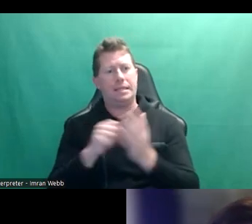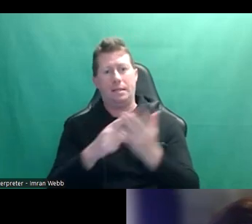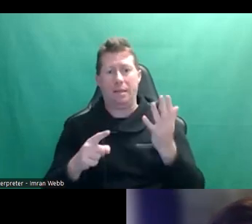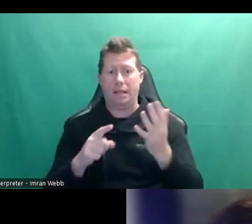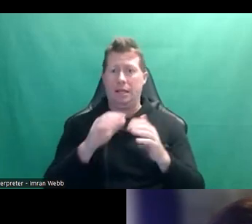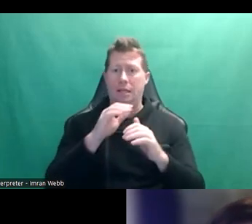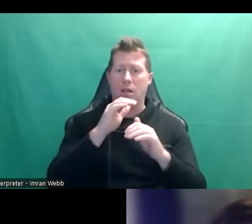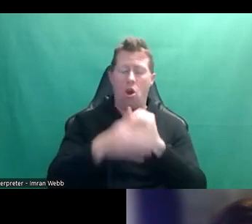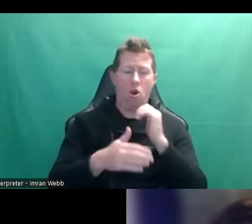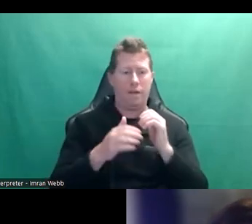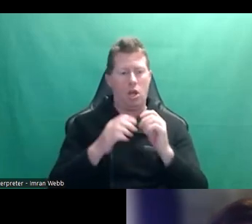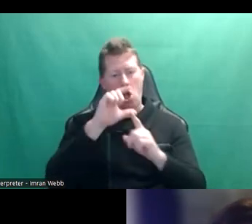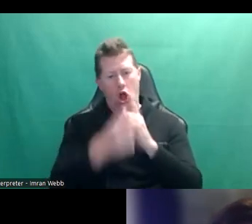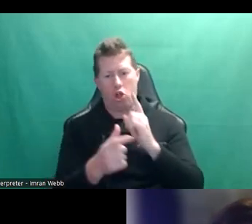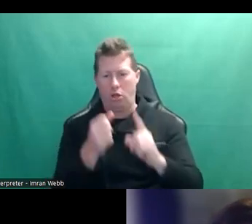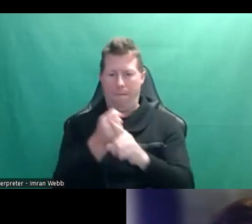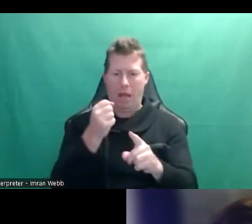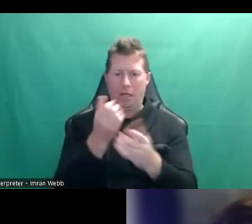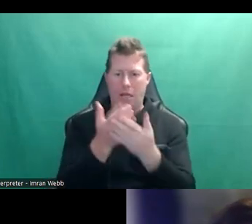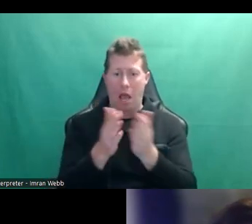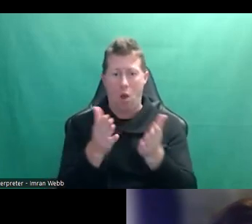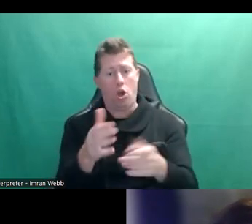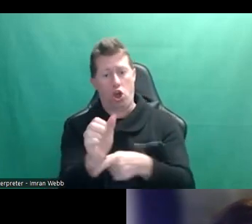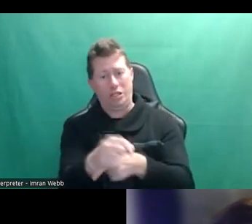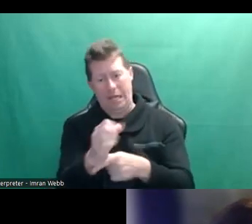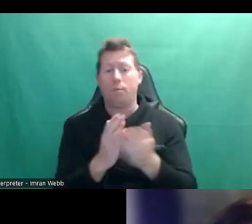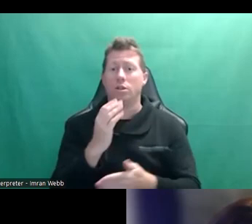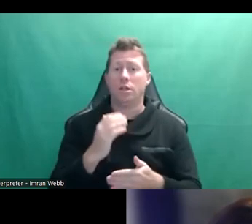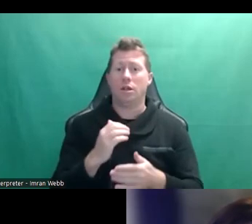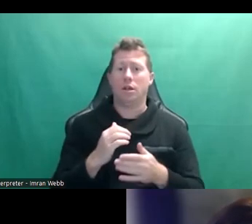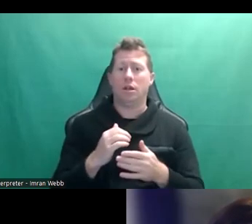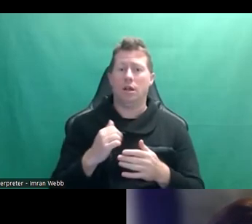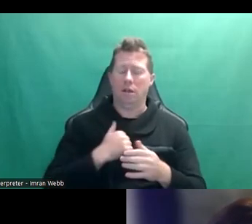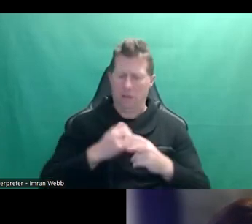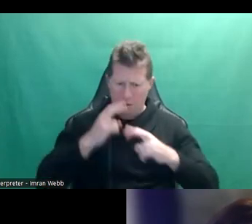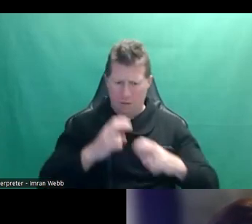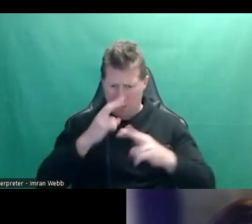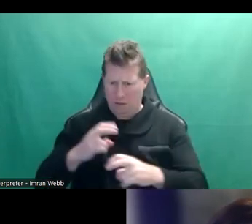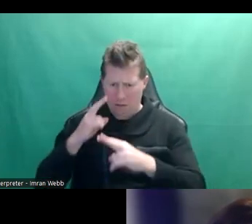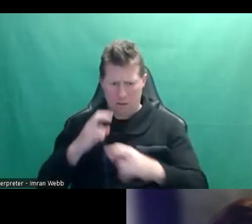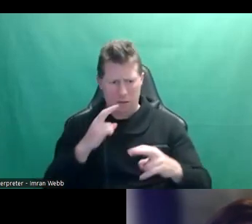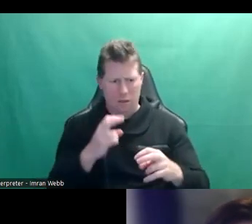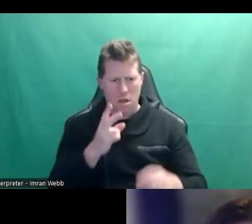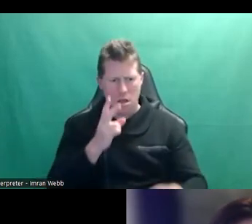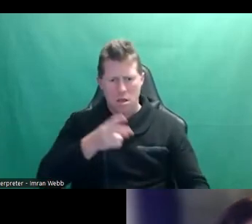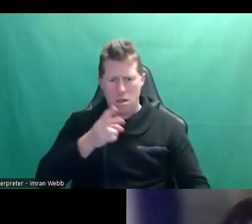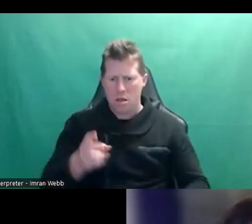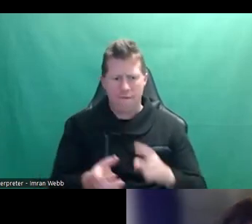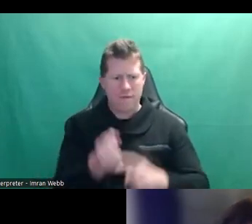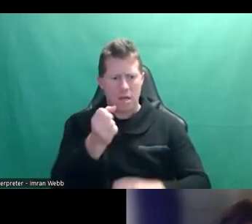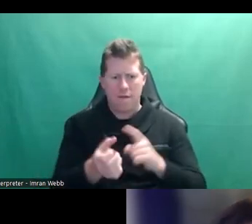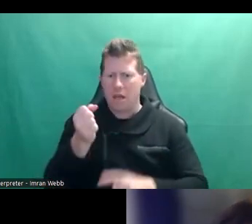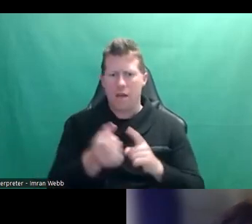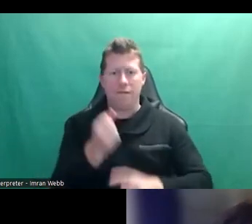people with disabilities. Because, uh, uh, in our research, we found repeatedly, um, people who have